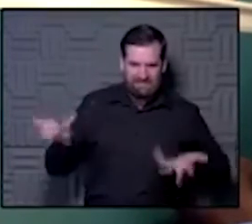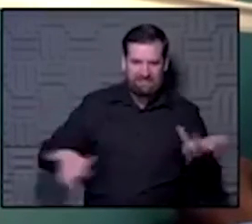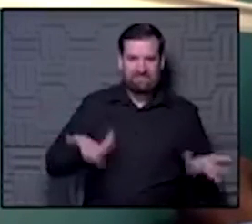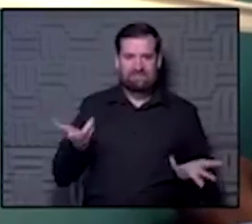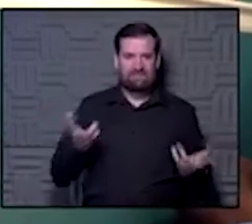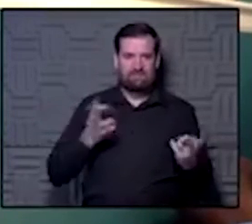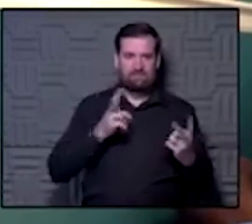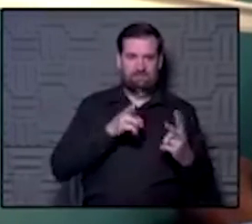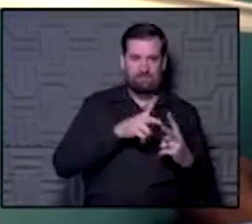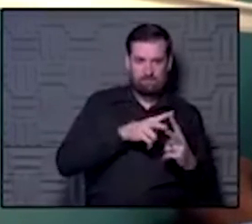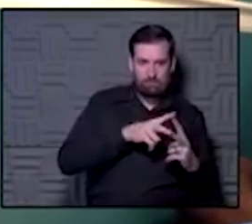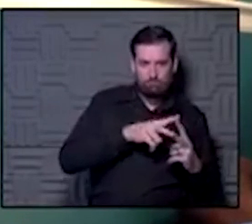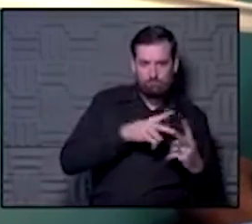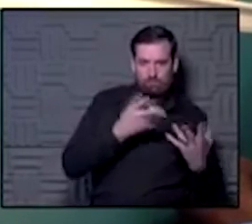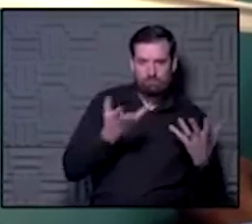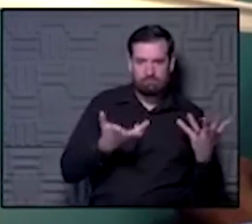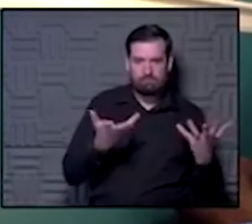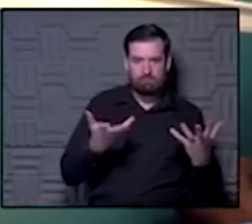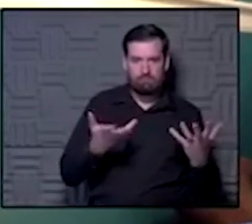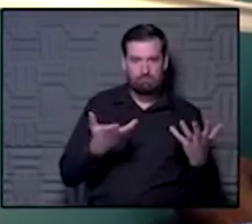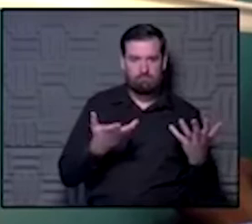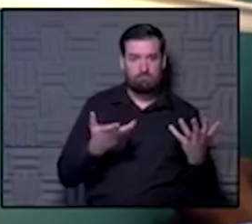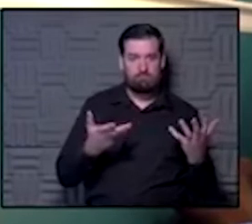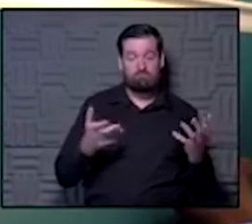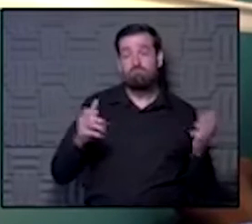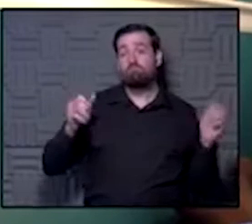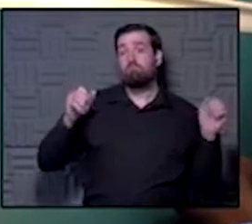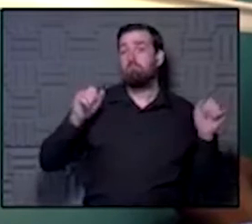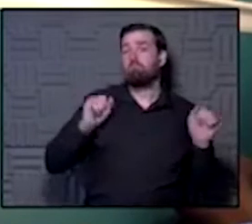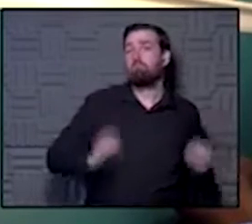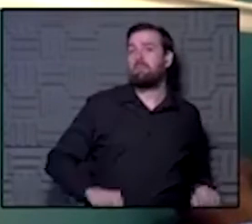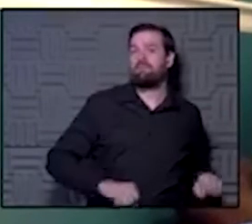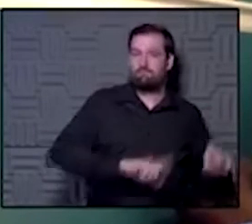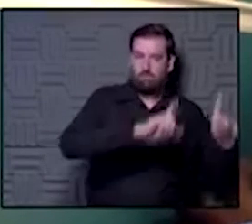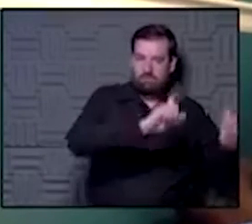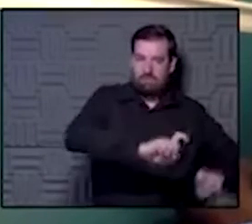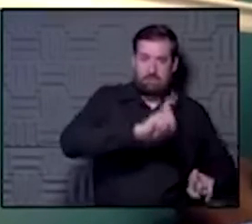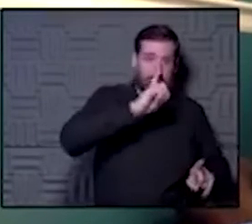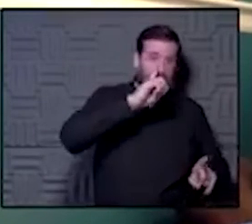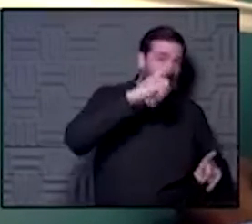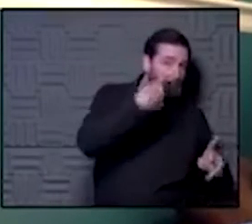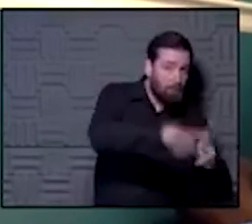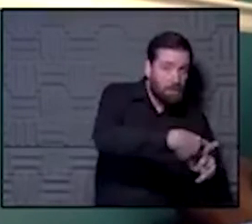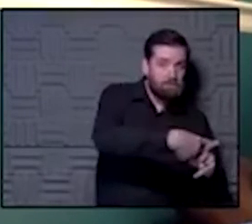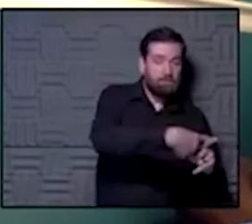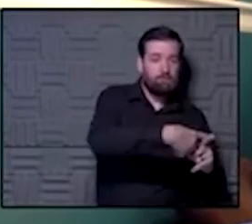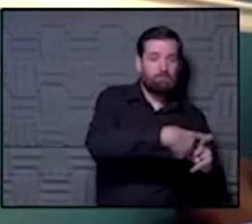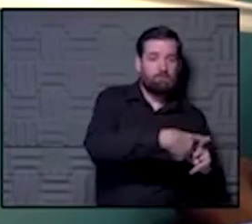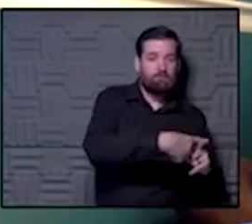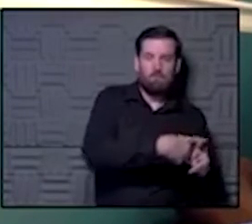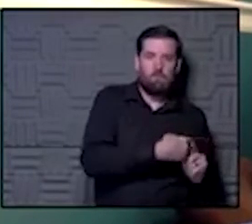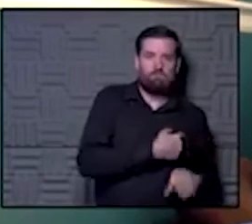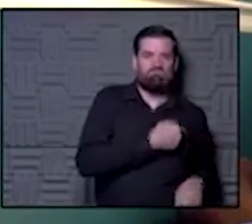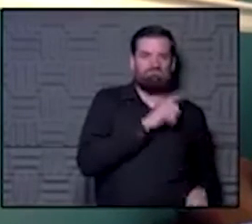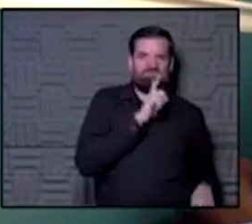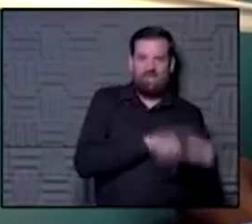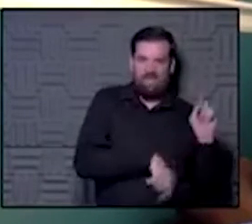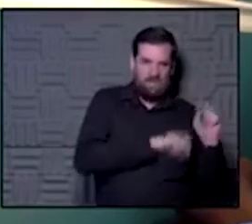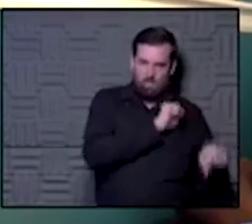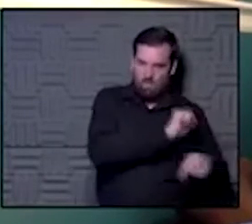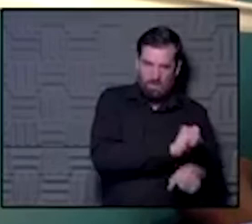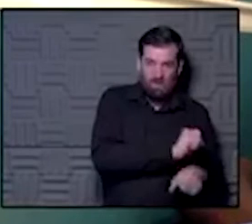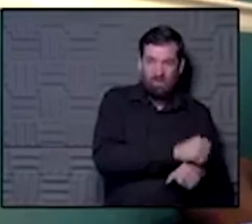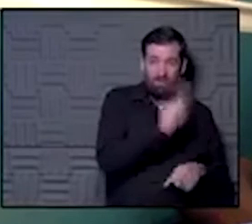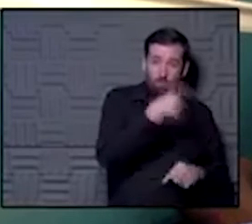potentially getting tested and getting a positive result and not being able to work for